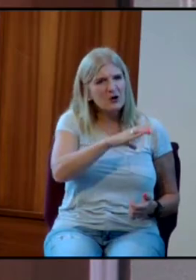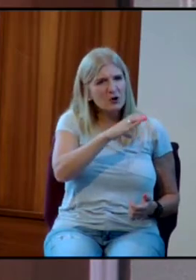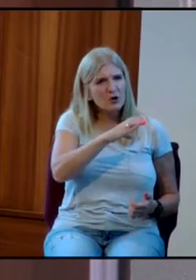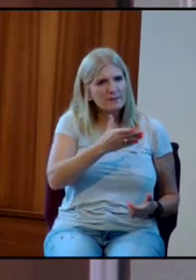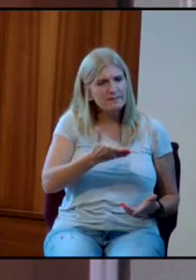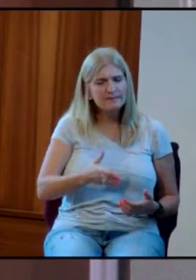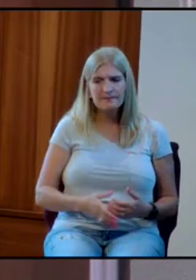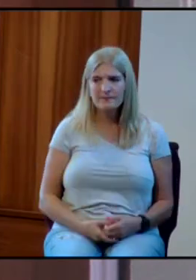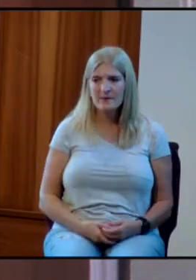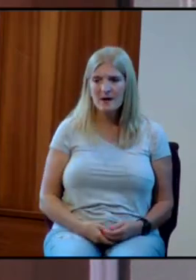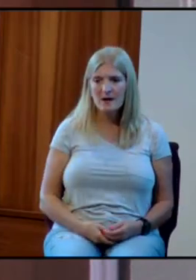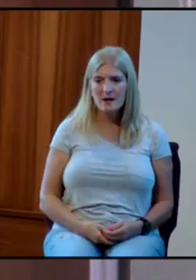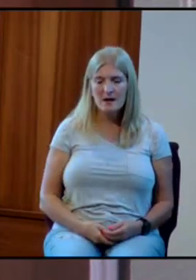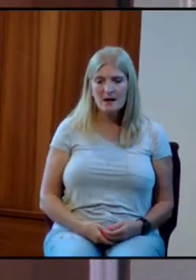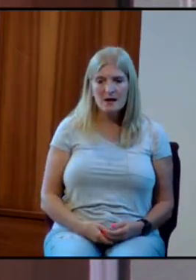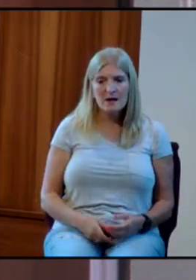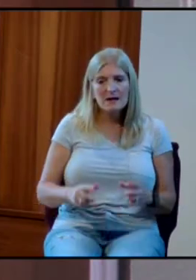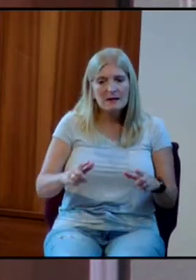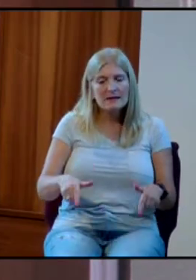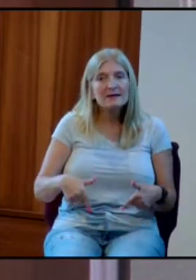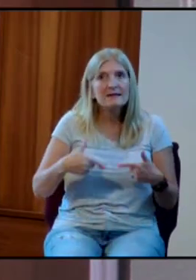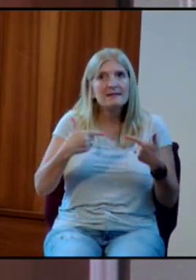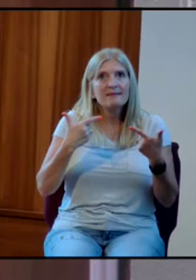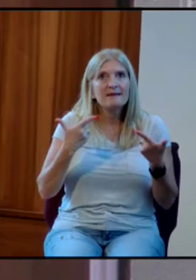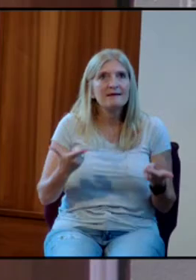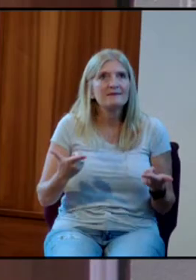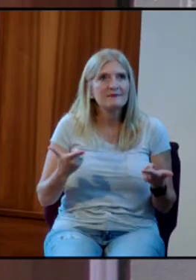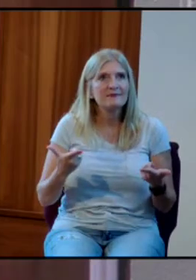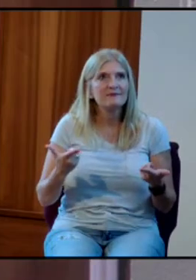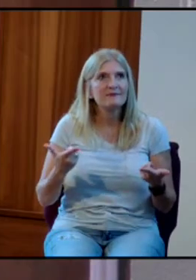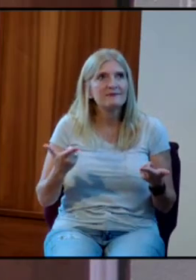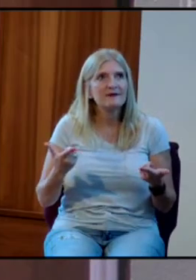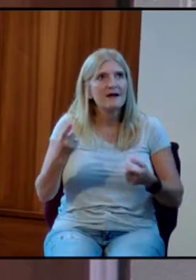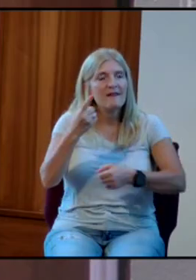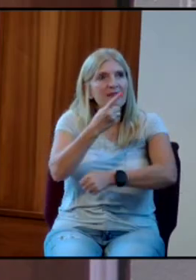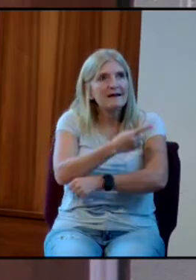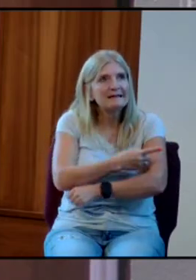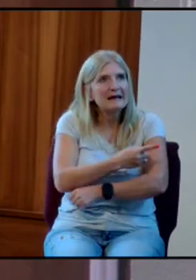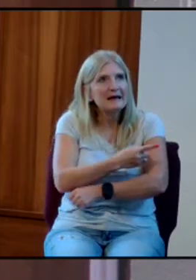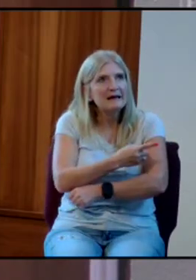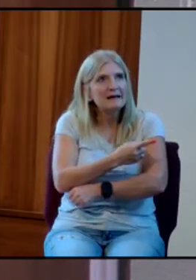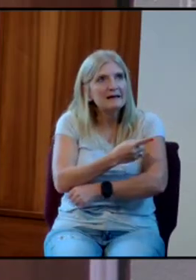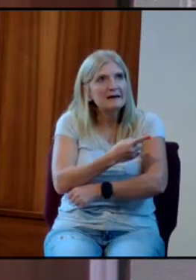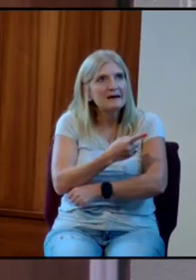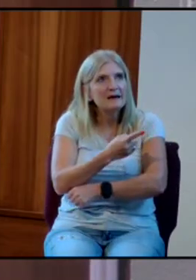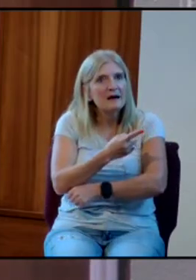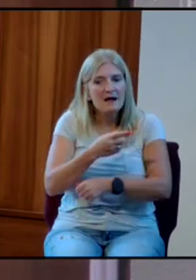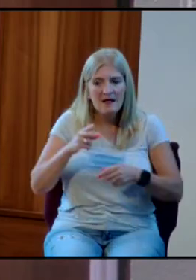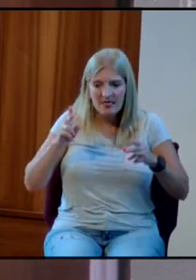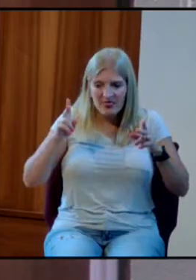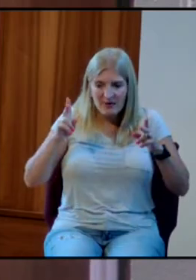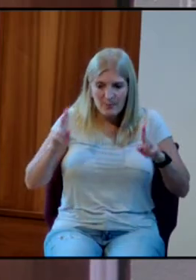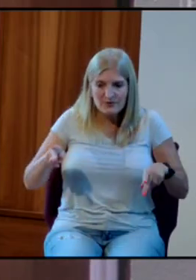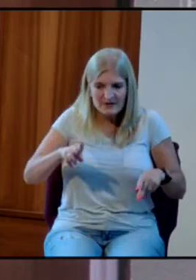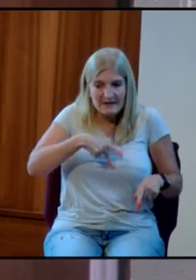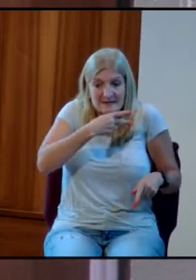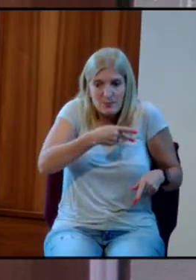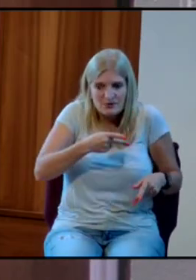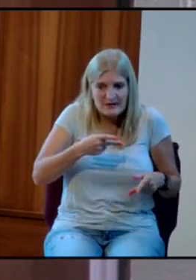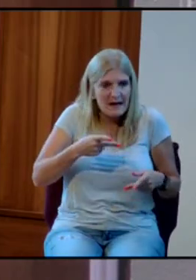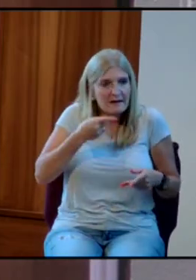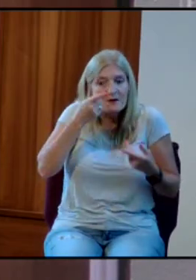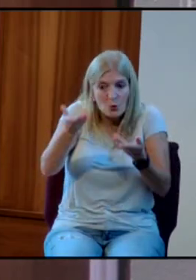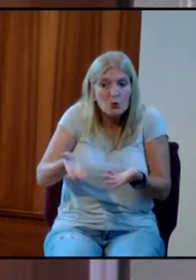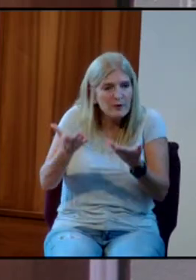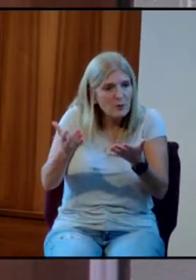He simply lived out that day who he had decided to be. In